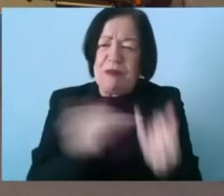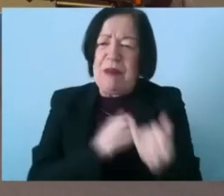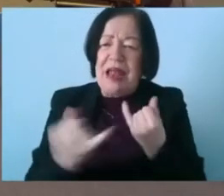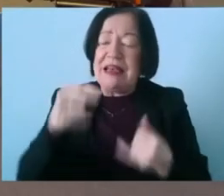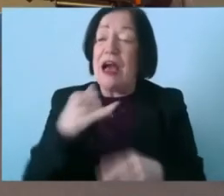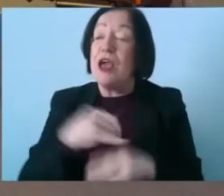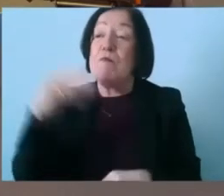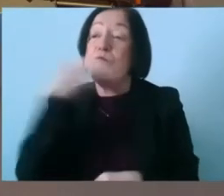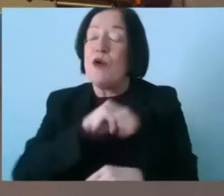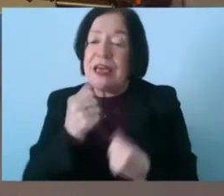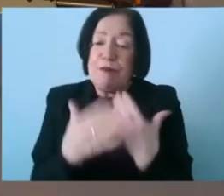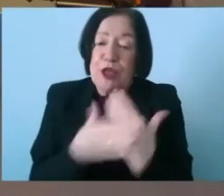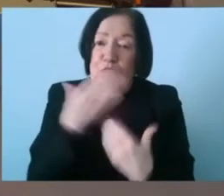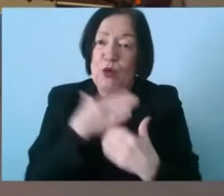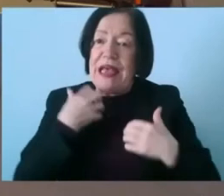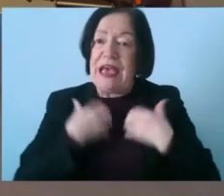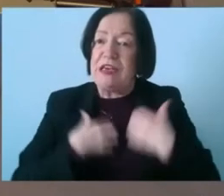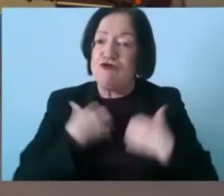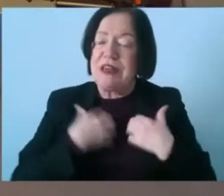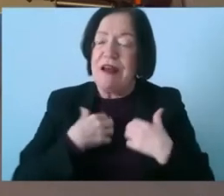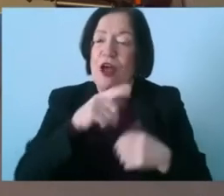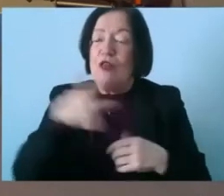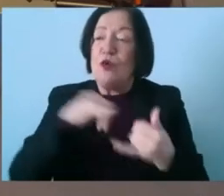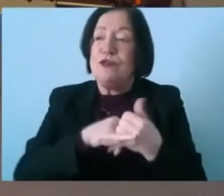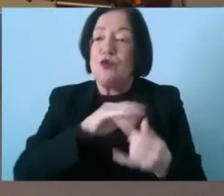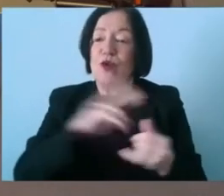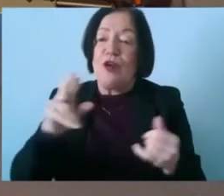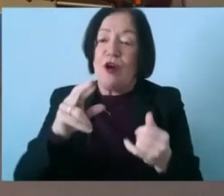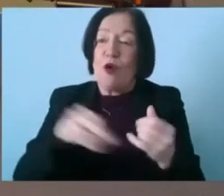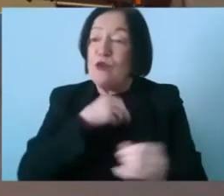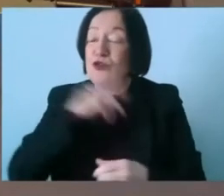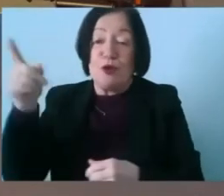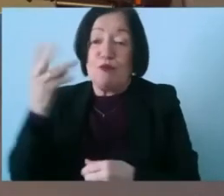really important to keep the youth interested the ones who aren't going to be going over to the premier league